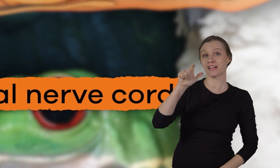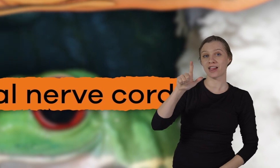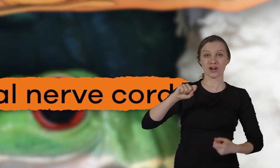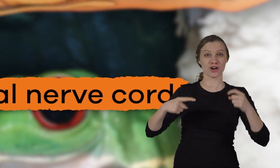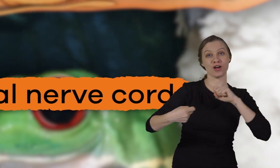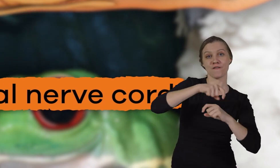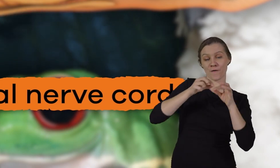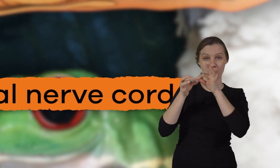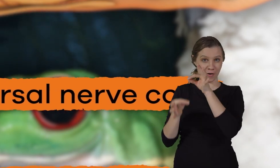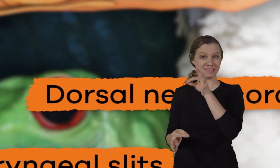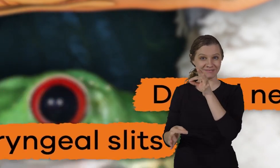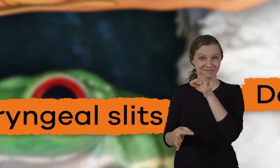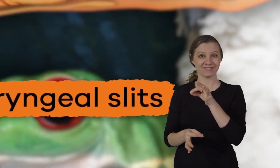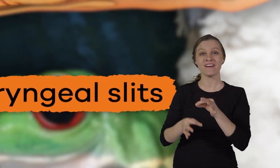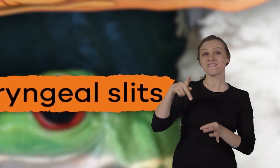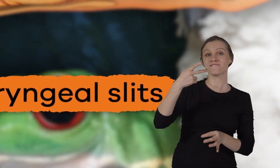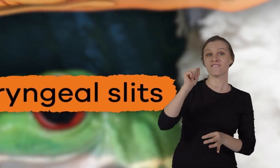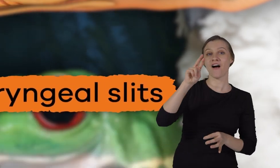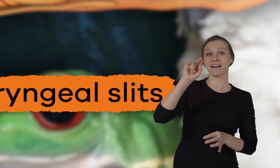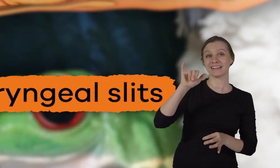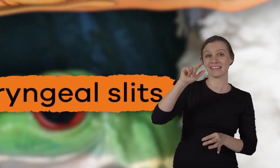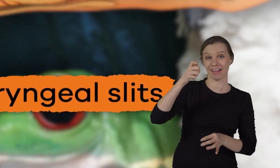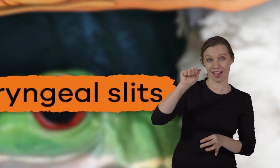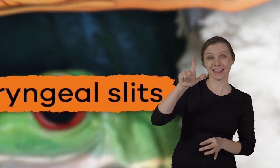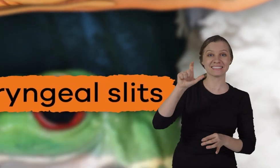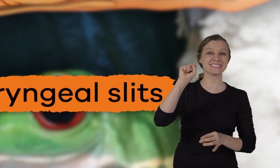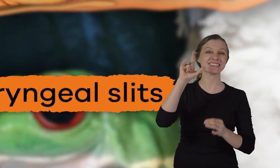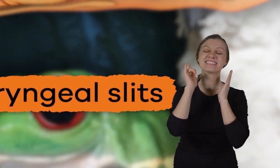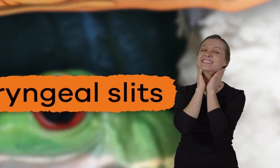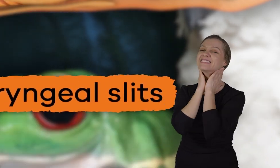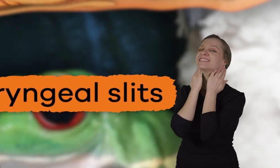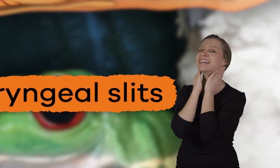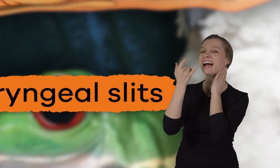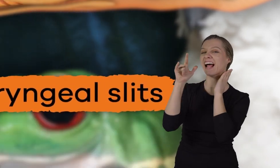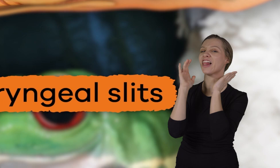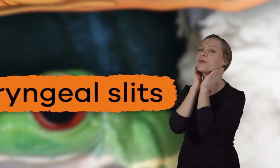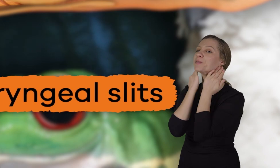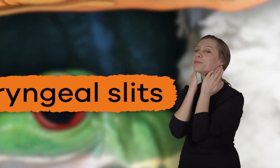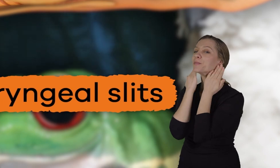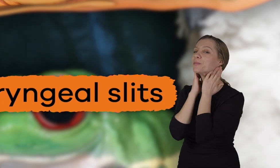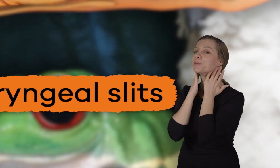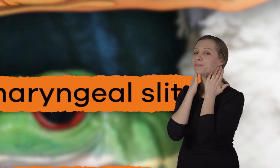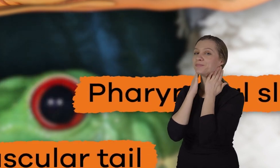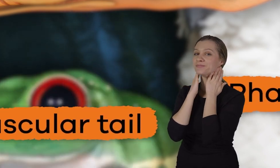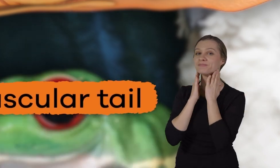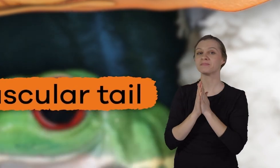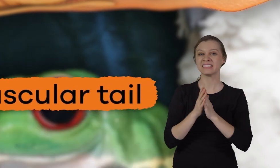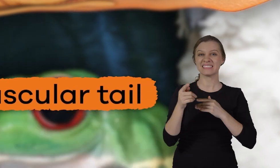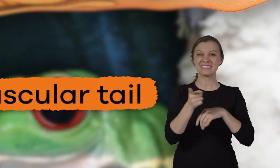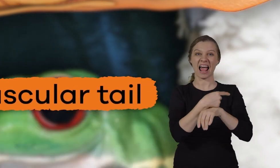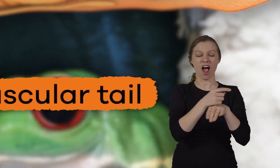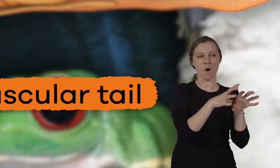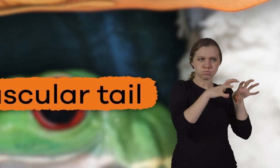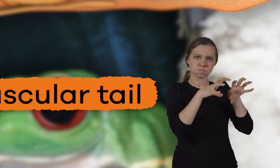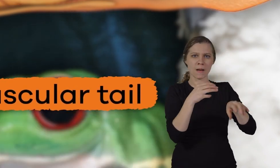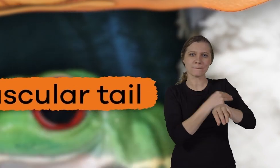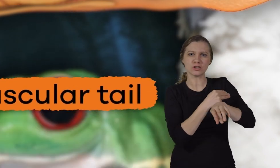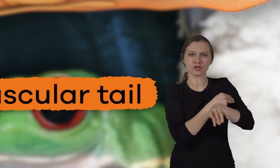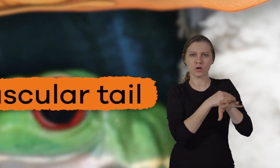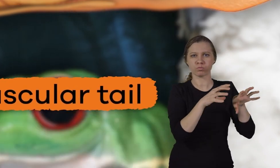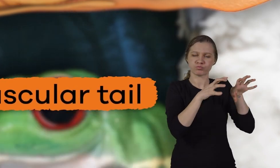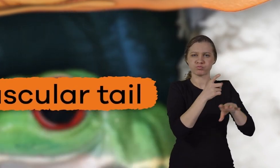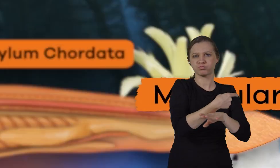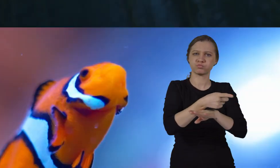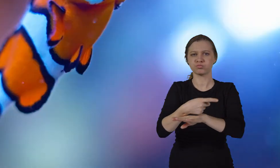dorsal nerve cord, pharyngeal slits, which are gills near the pharynx, and a muscular tail.